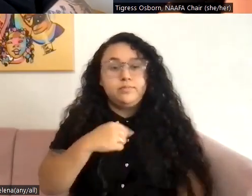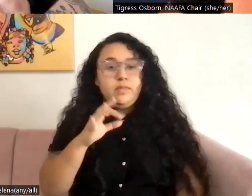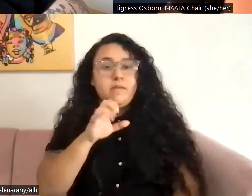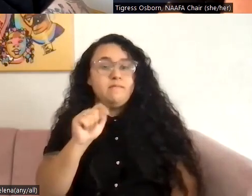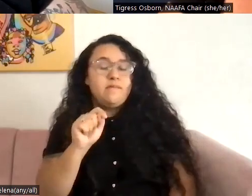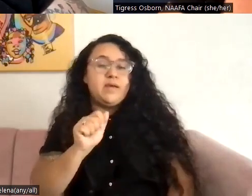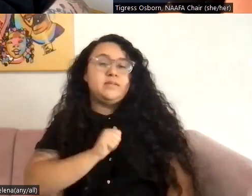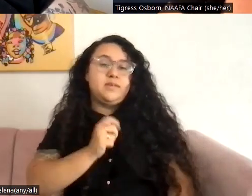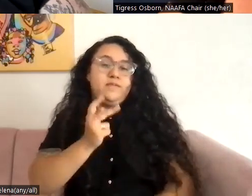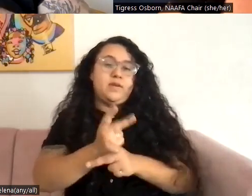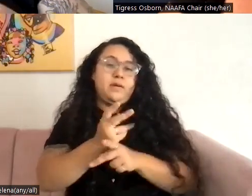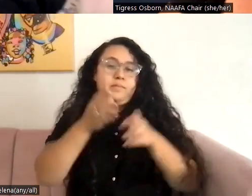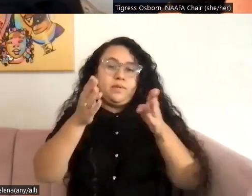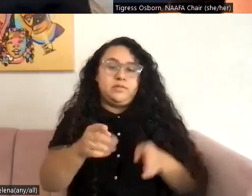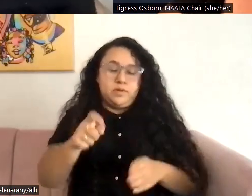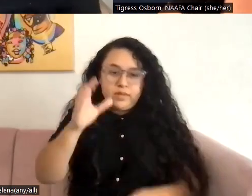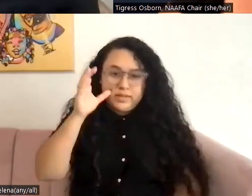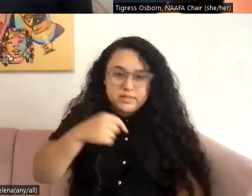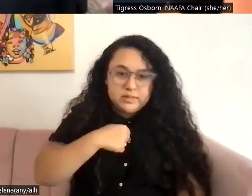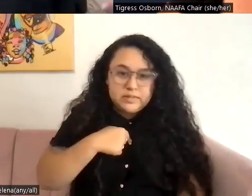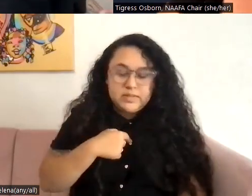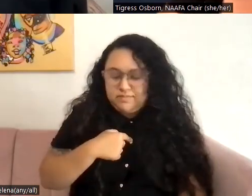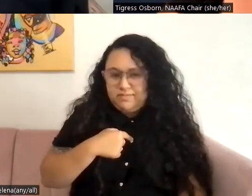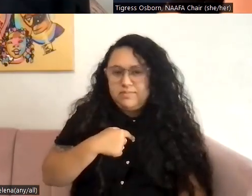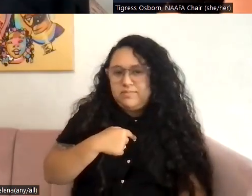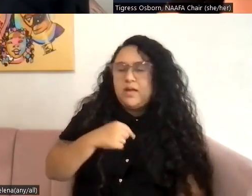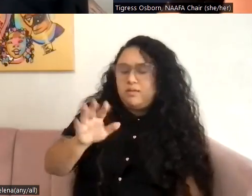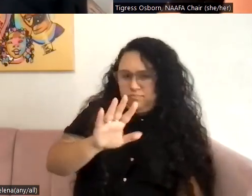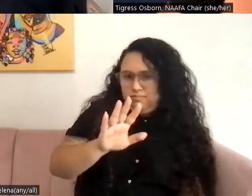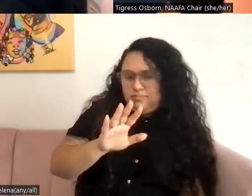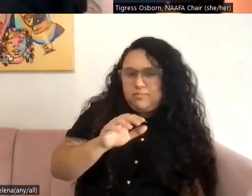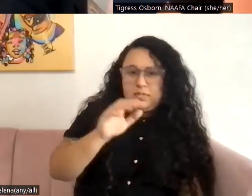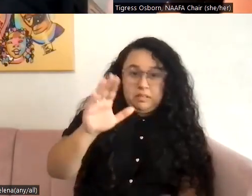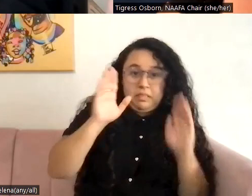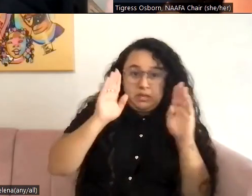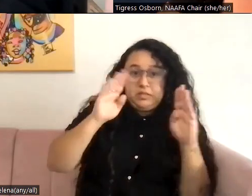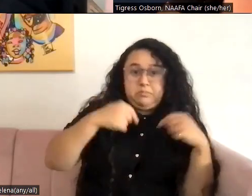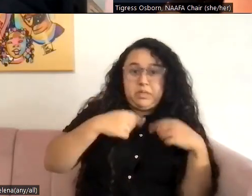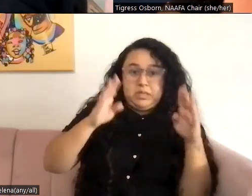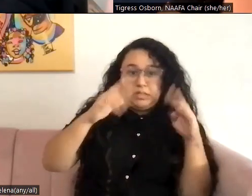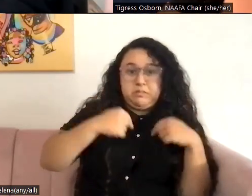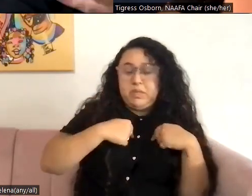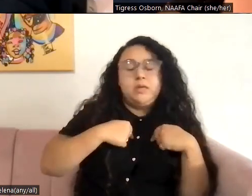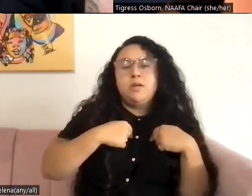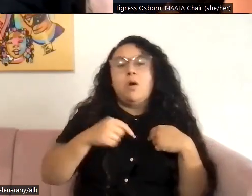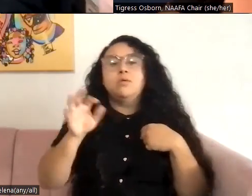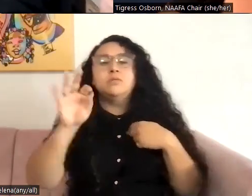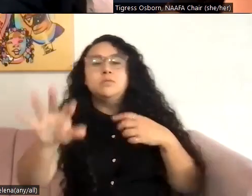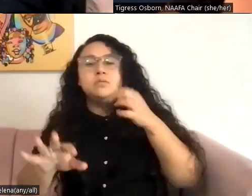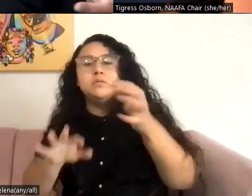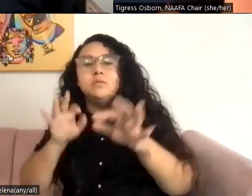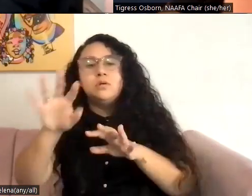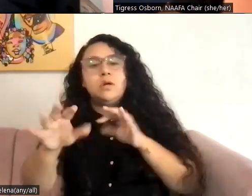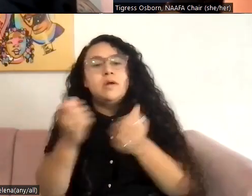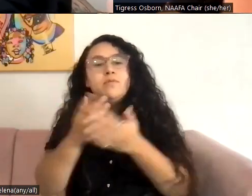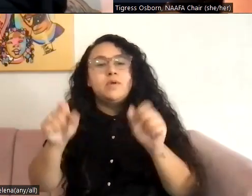person, you need to listen to me. I'm like, here's everything you could possibly do for this condition or this state and tell me how it works